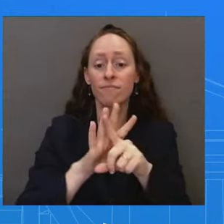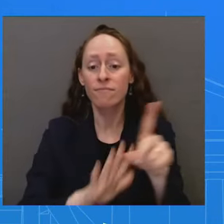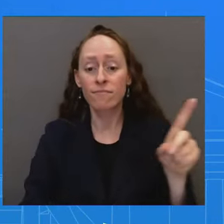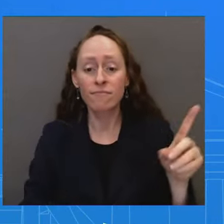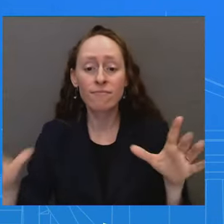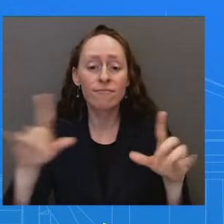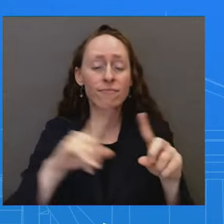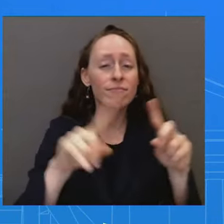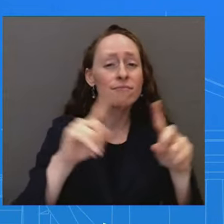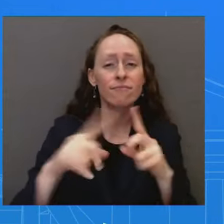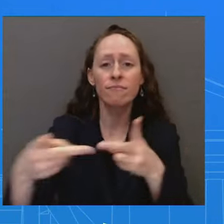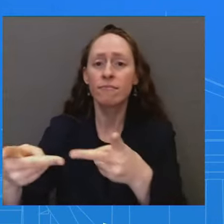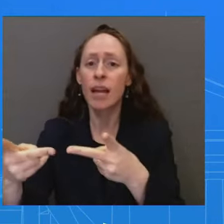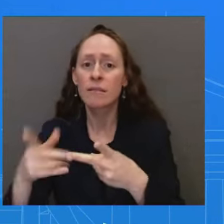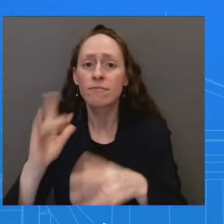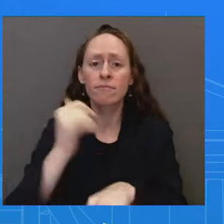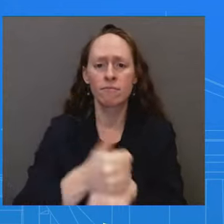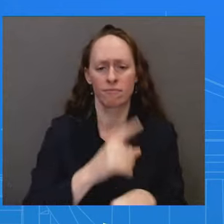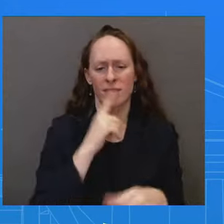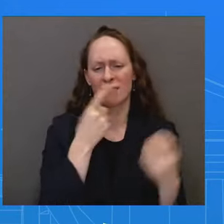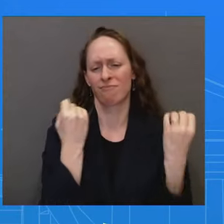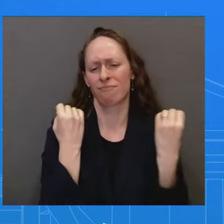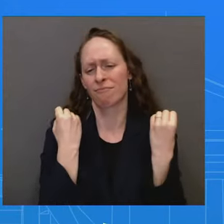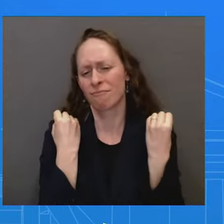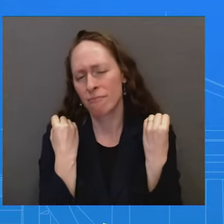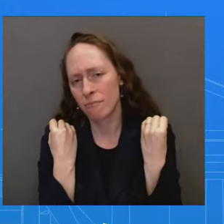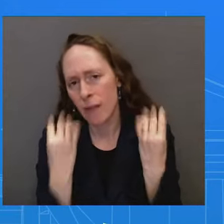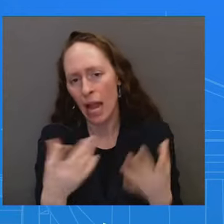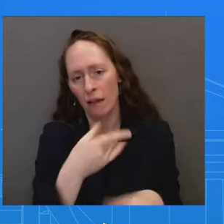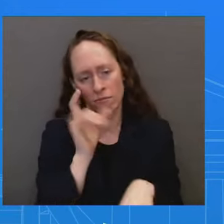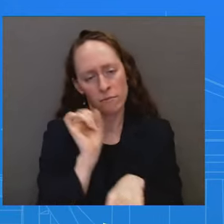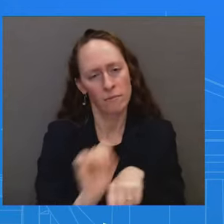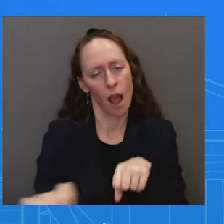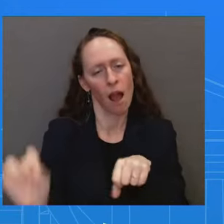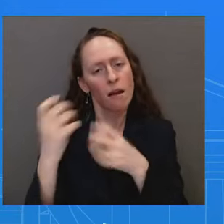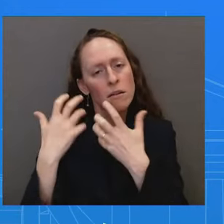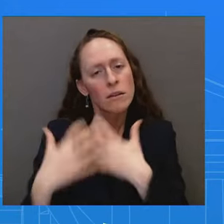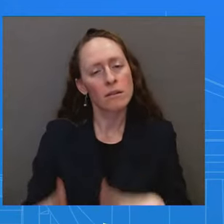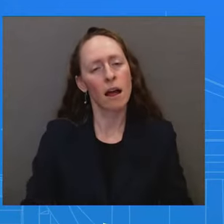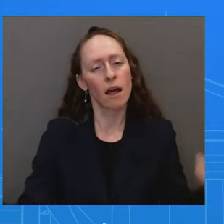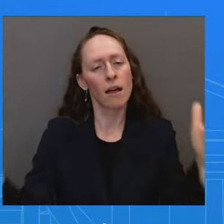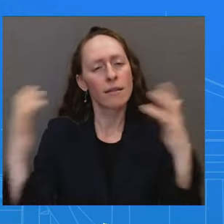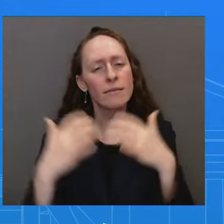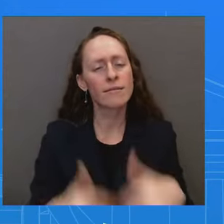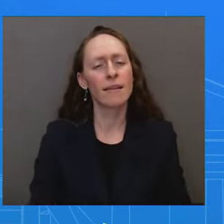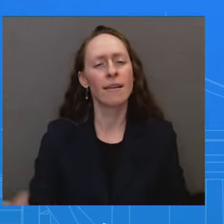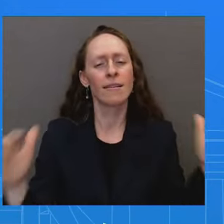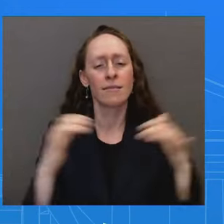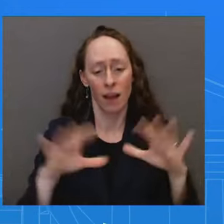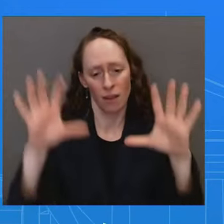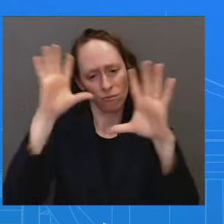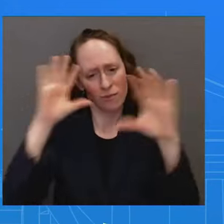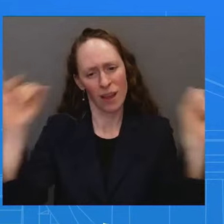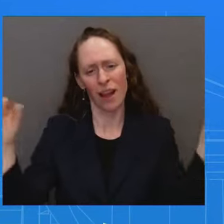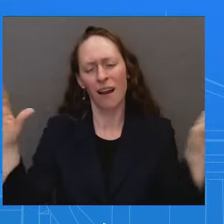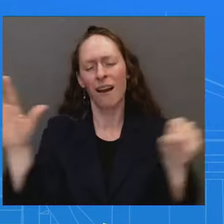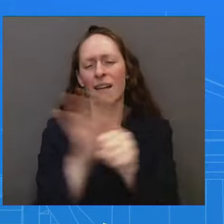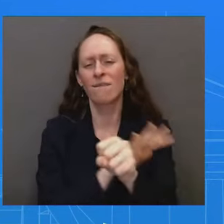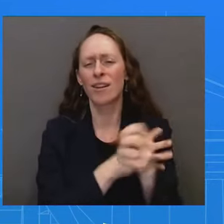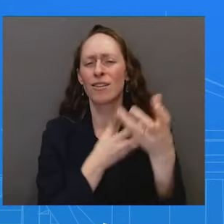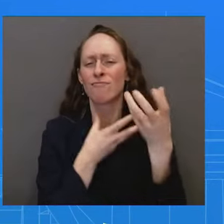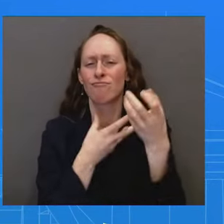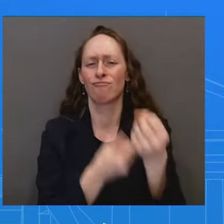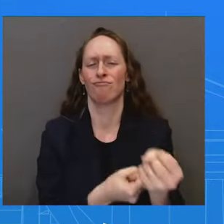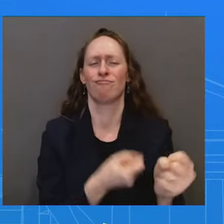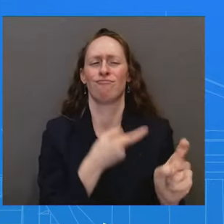go on and on and on. Um, he's confident in secretaries, Secretary Austin's ability to lead in the future because he has seen how well he has